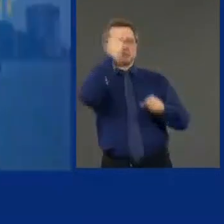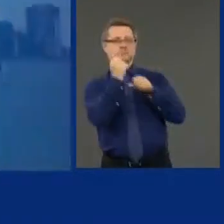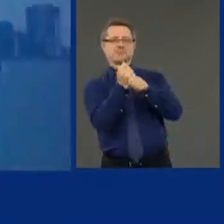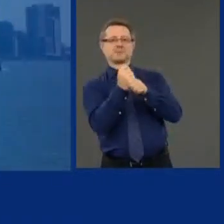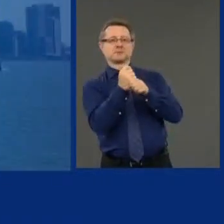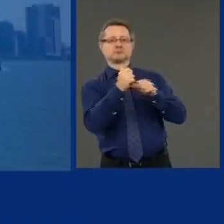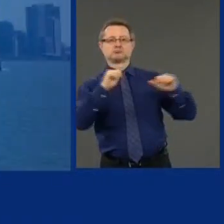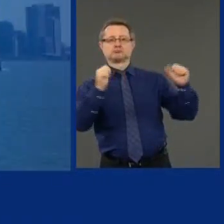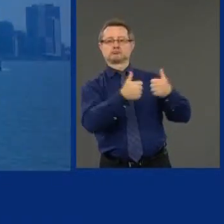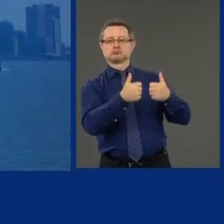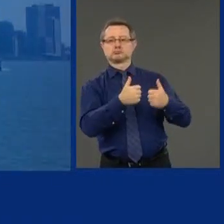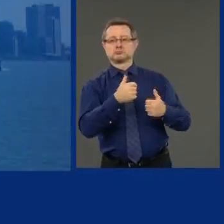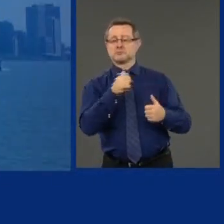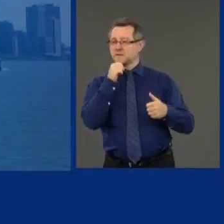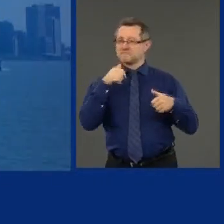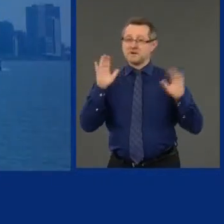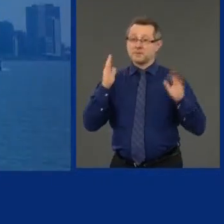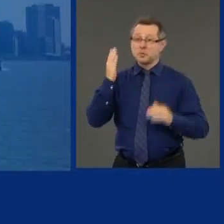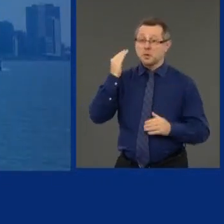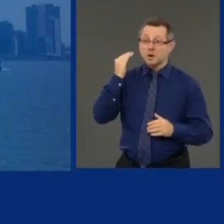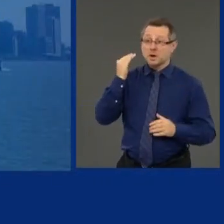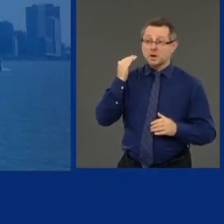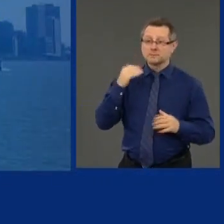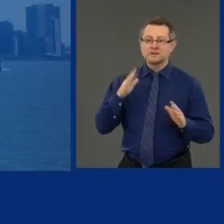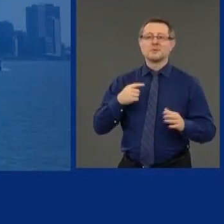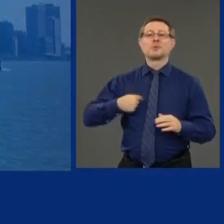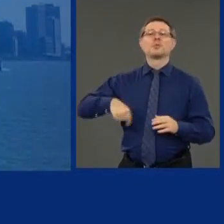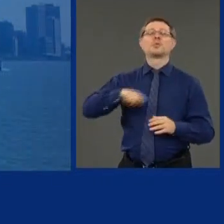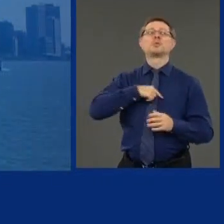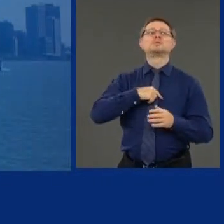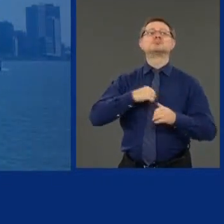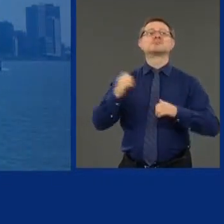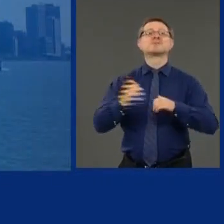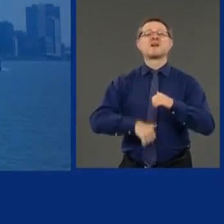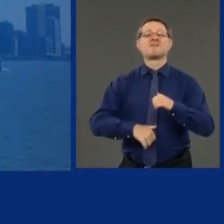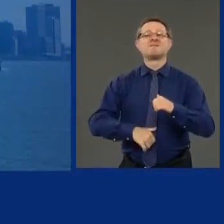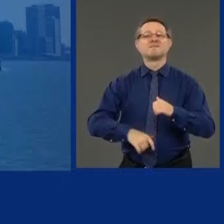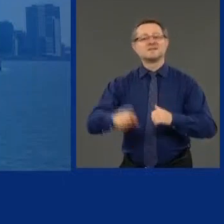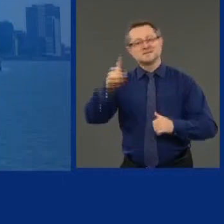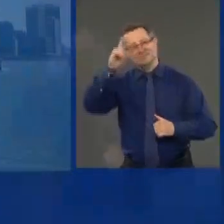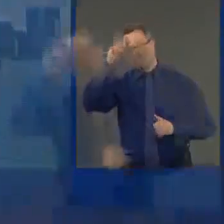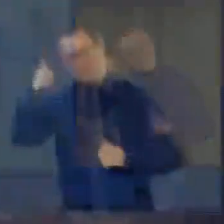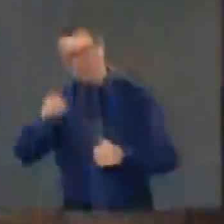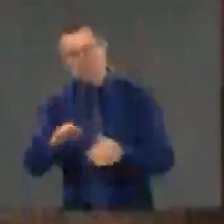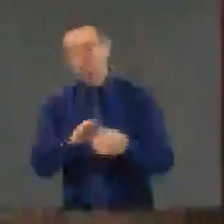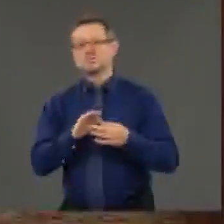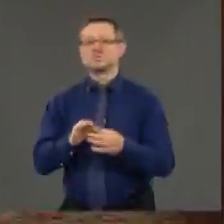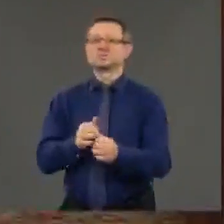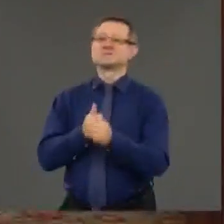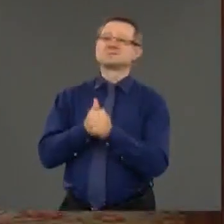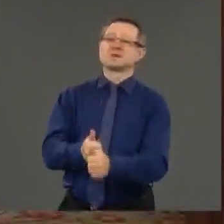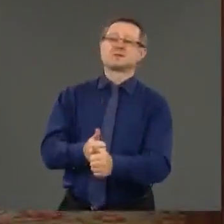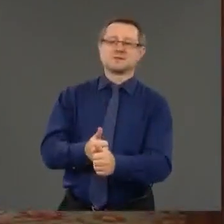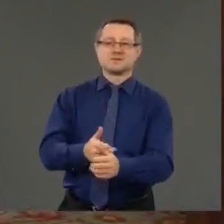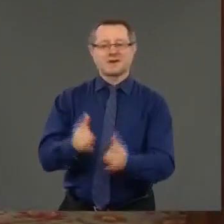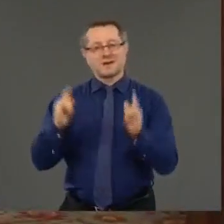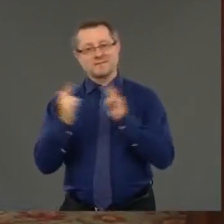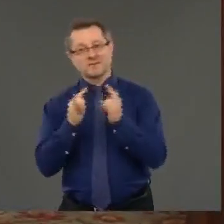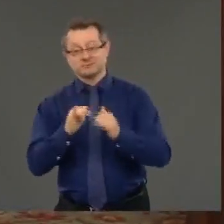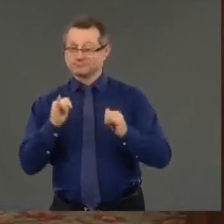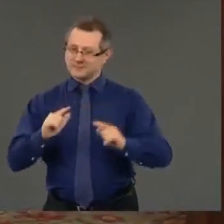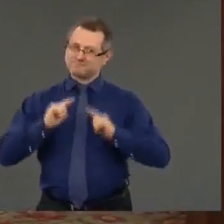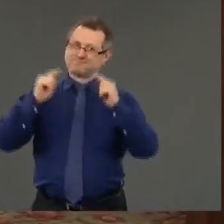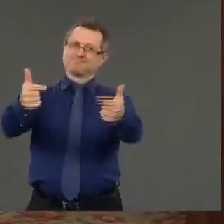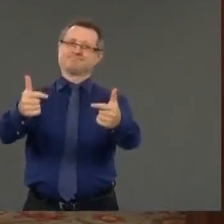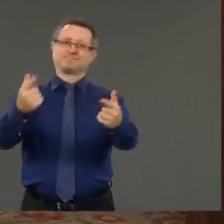up, because we are New York tough, smart, united, disciplined, loving. Questions? I want you to think about the legal